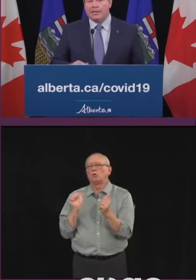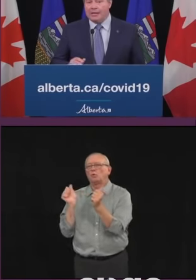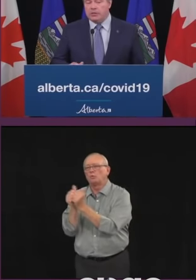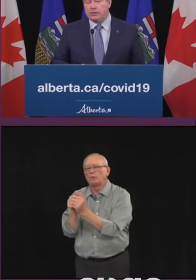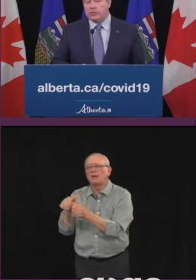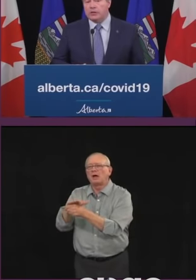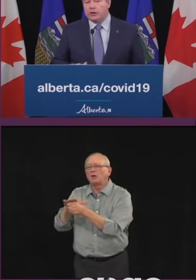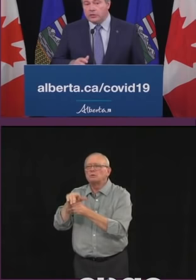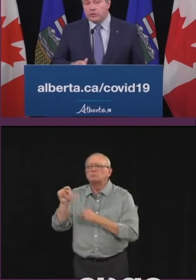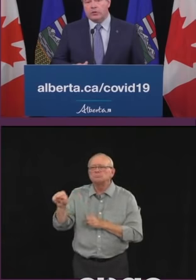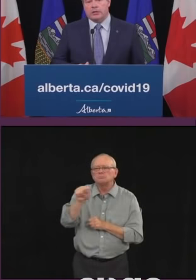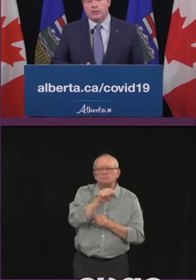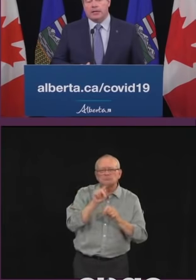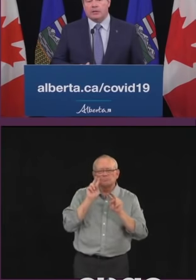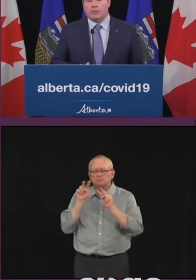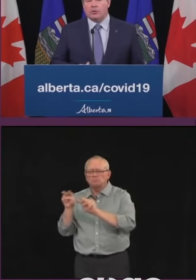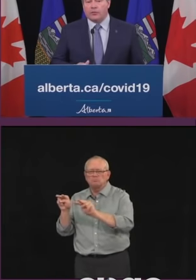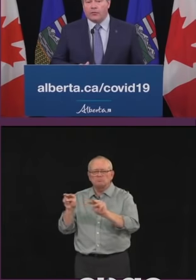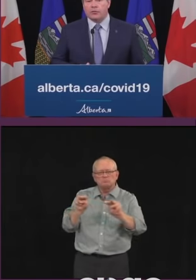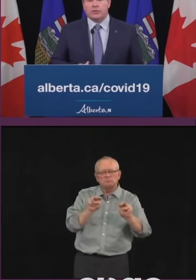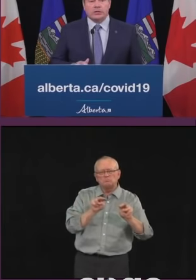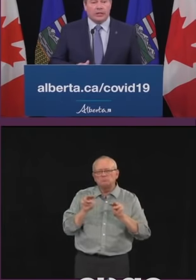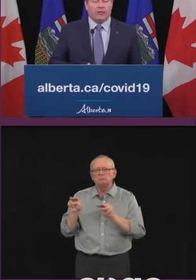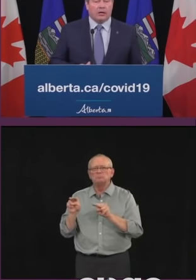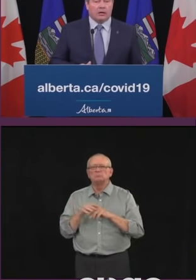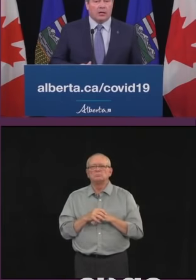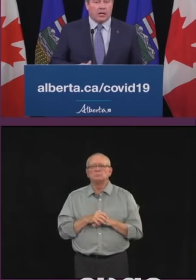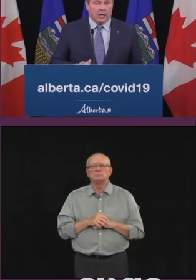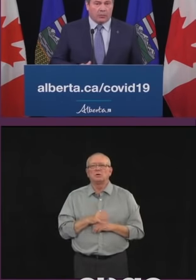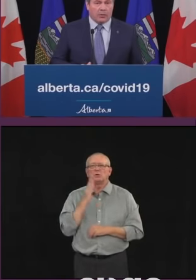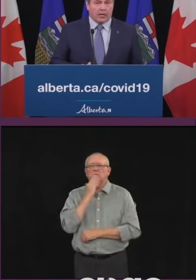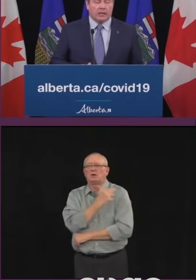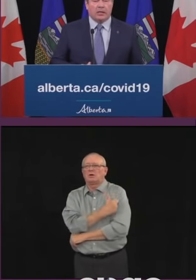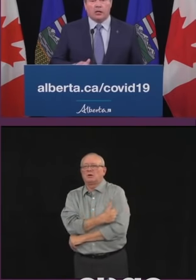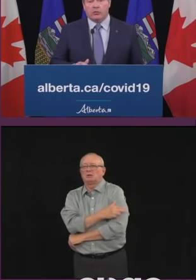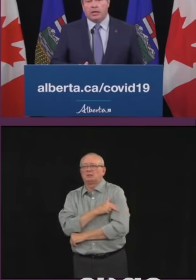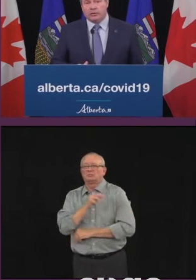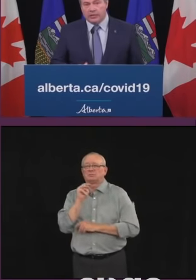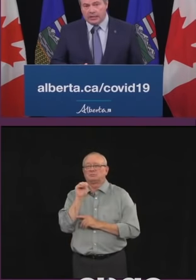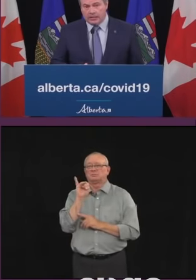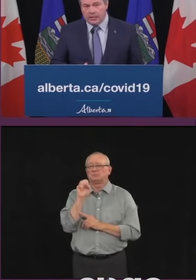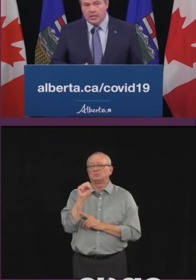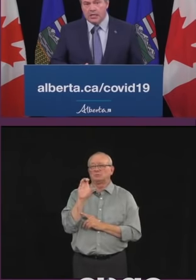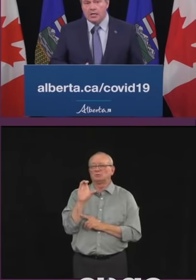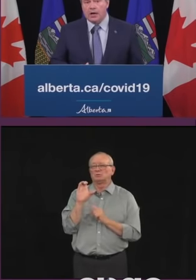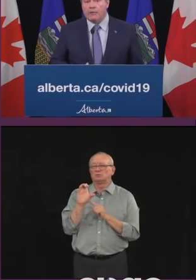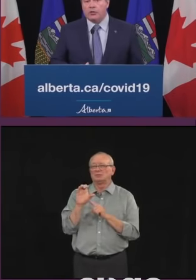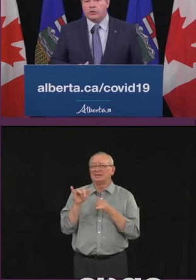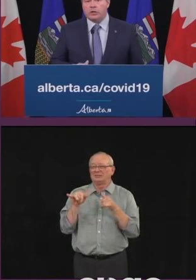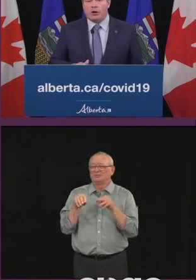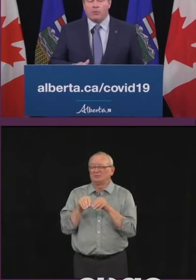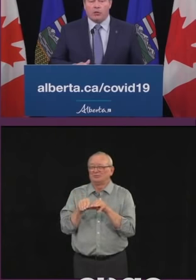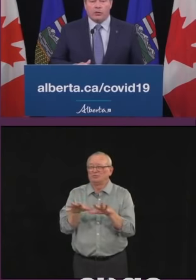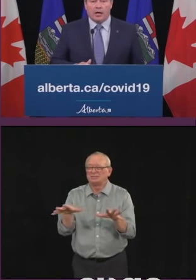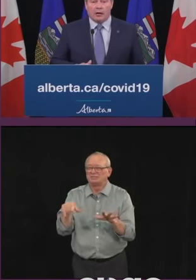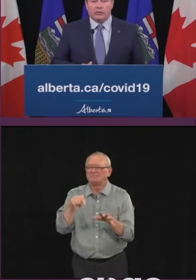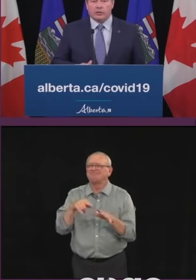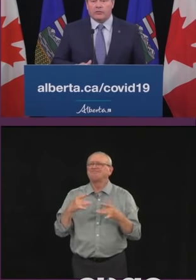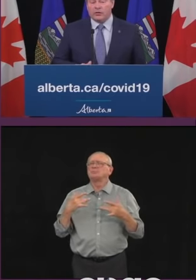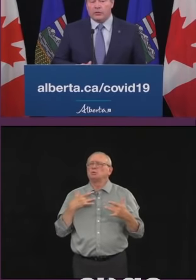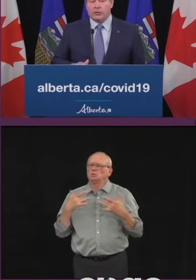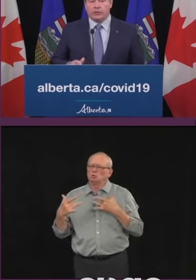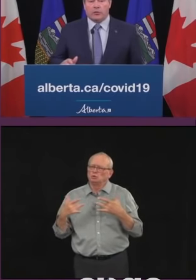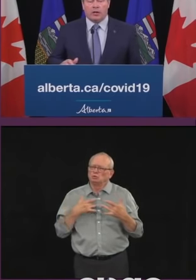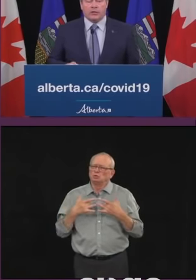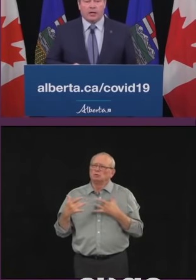Hospital in Edmonton is concerning as Alberta's first significant outbreak in an acute care setting of which there are more than 100